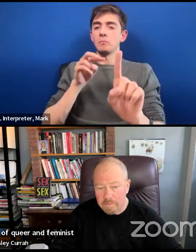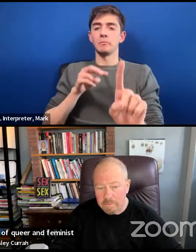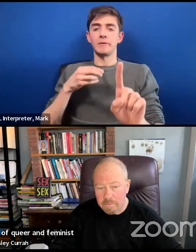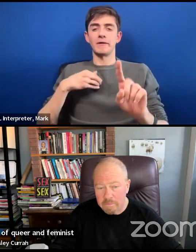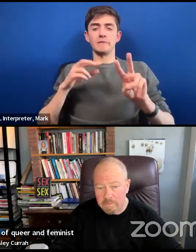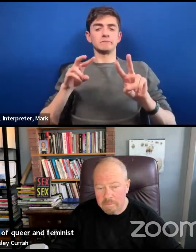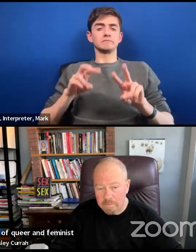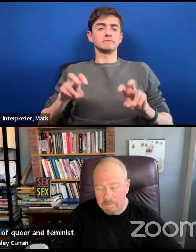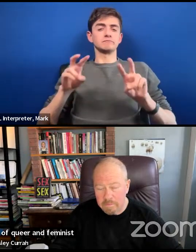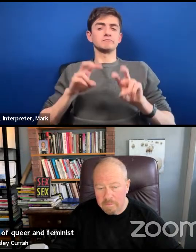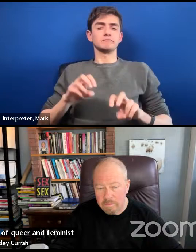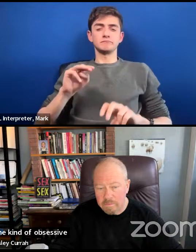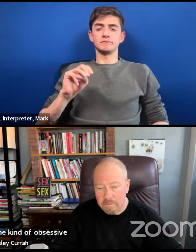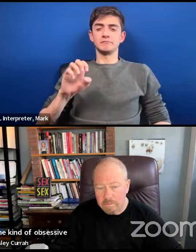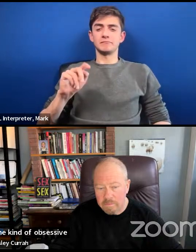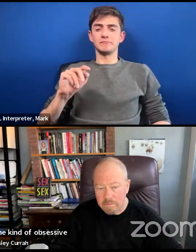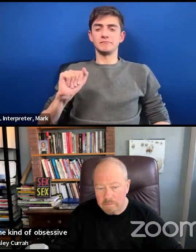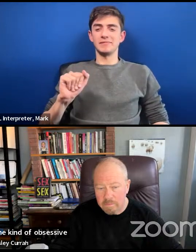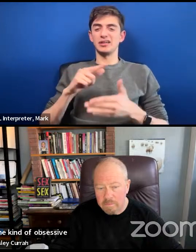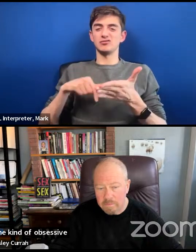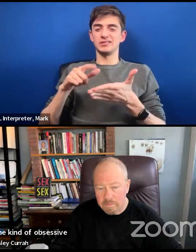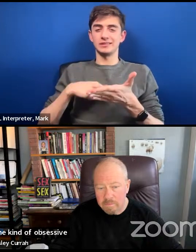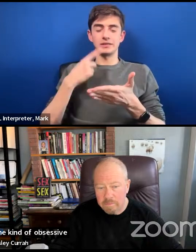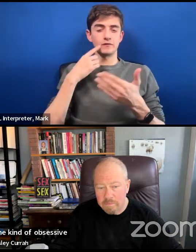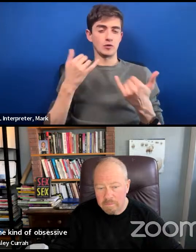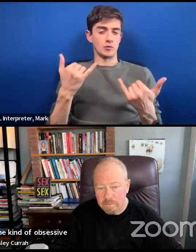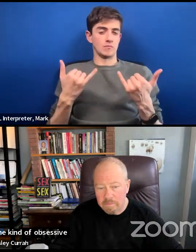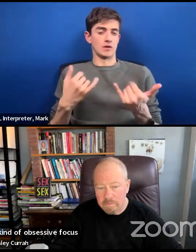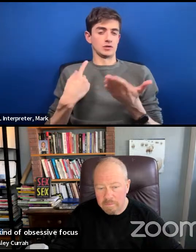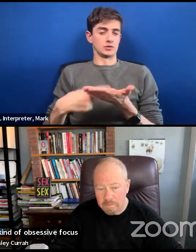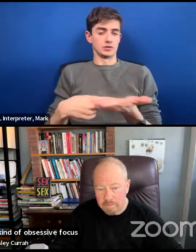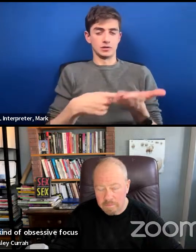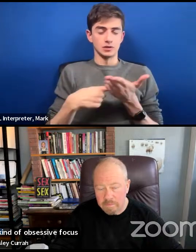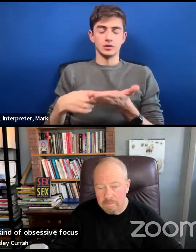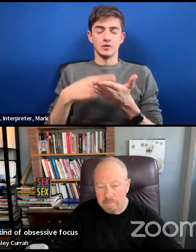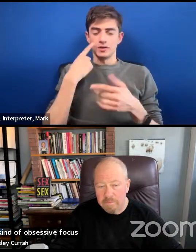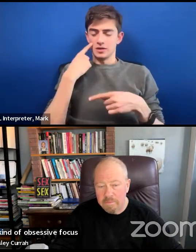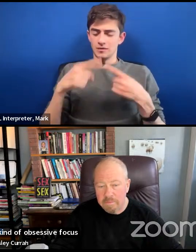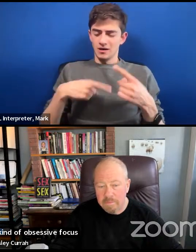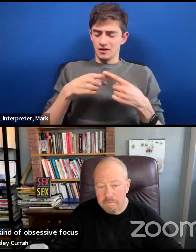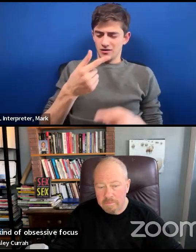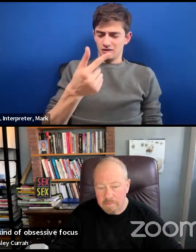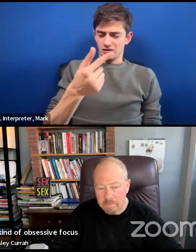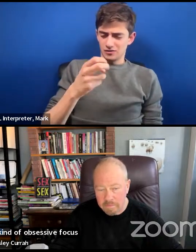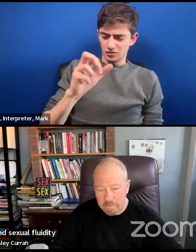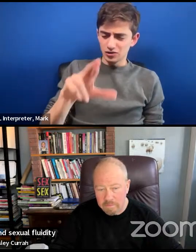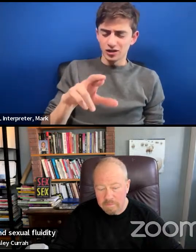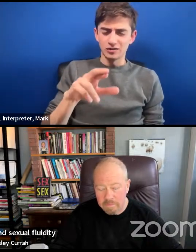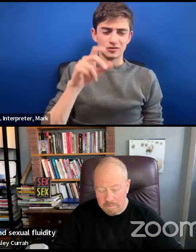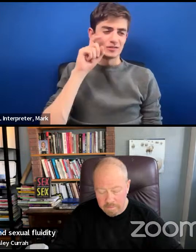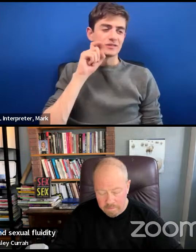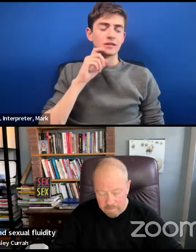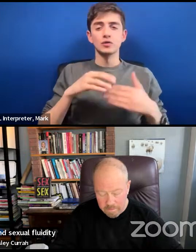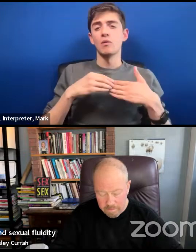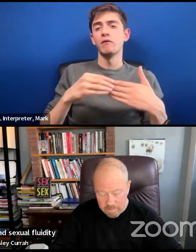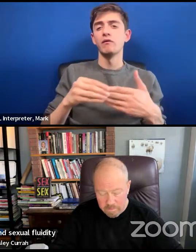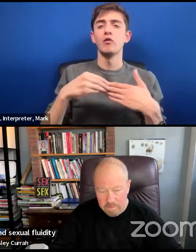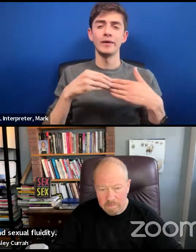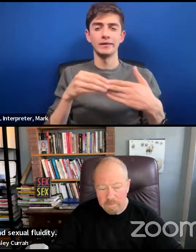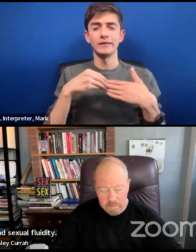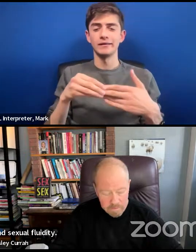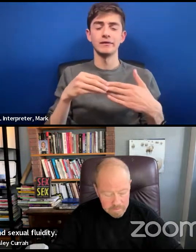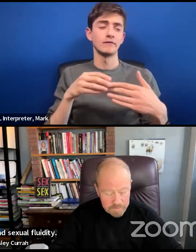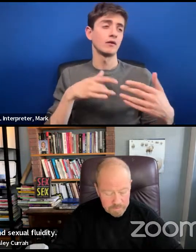obsessive focus on notions of gender and sexual fluidity as the pinnacle of all forms of